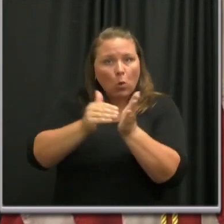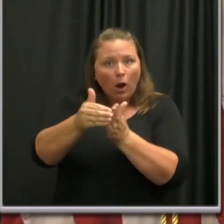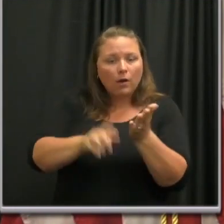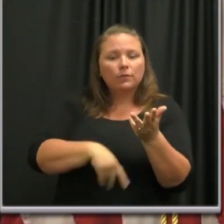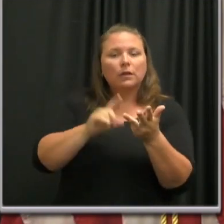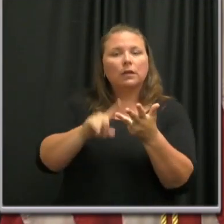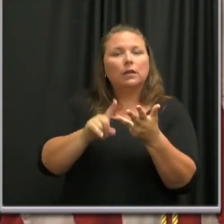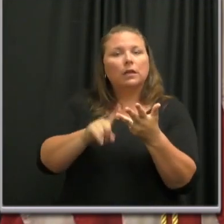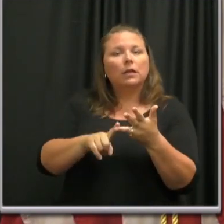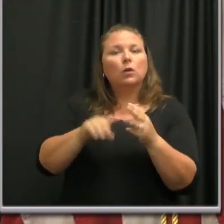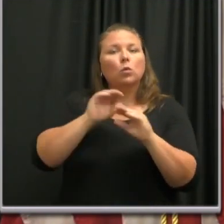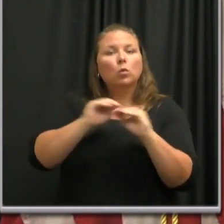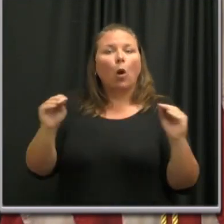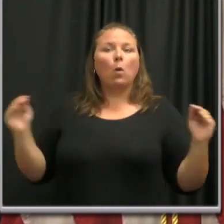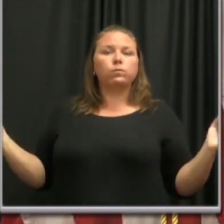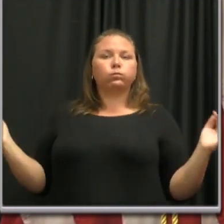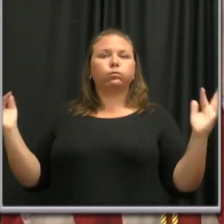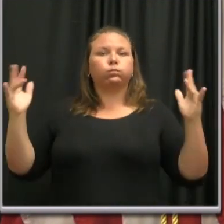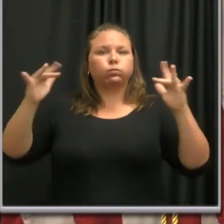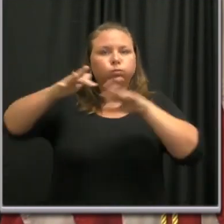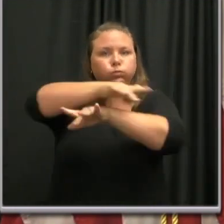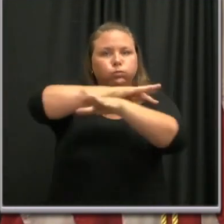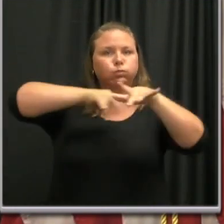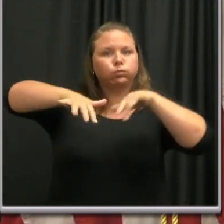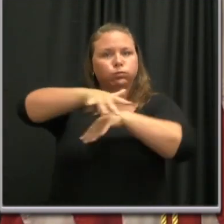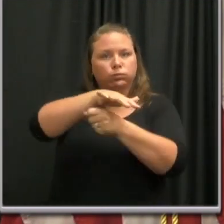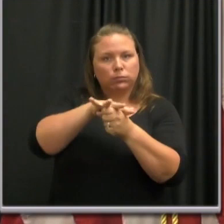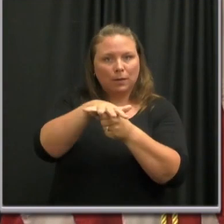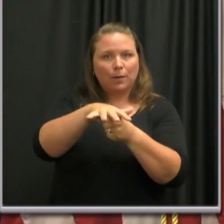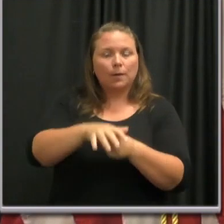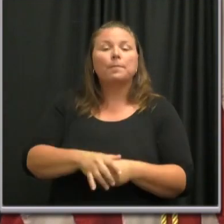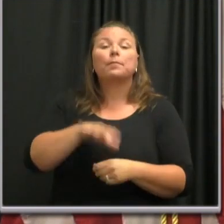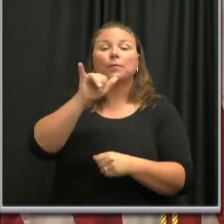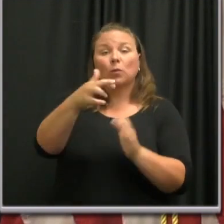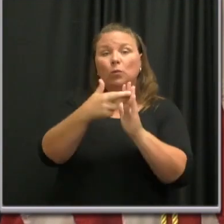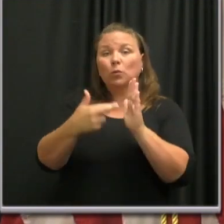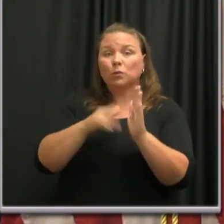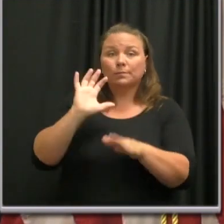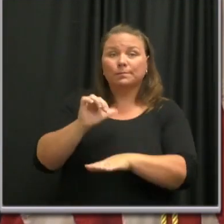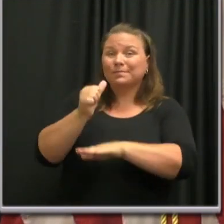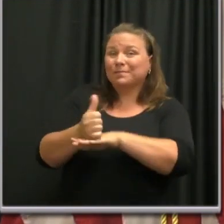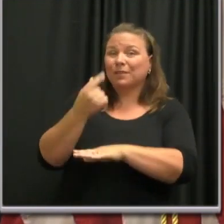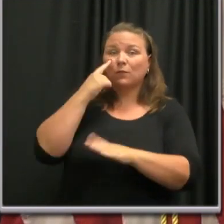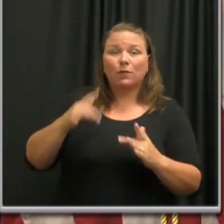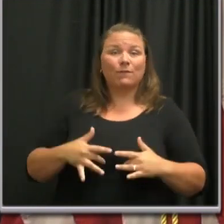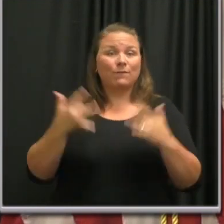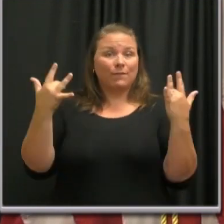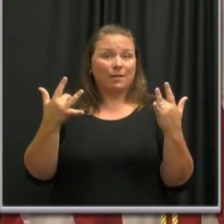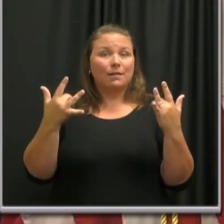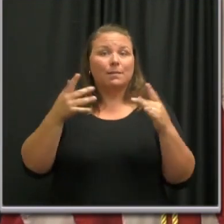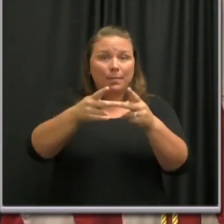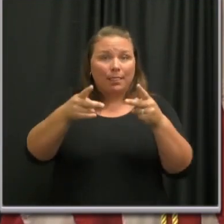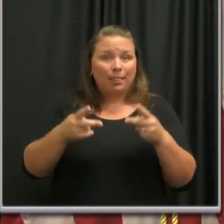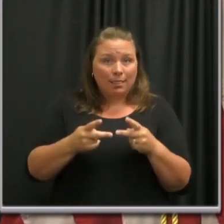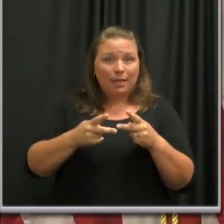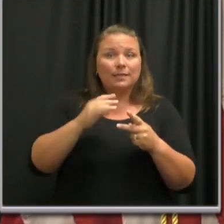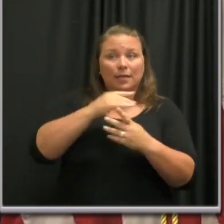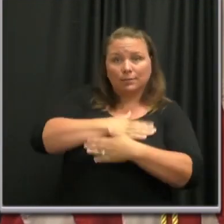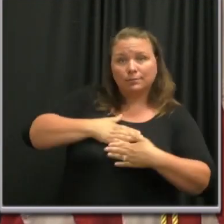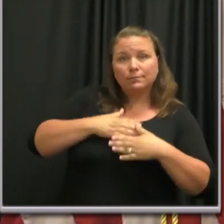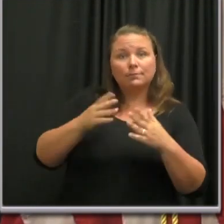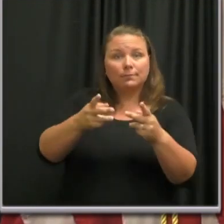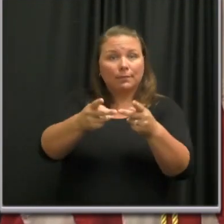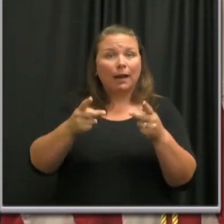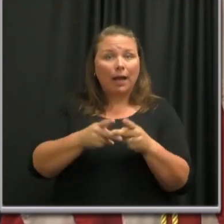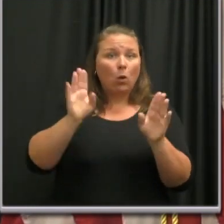restriction on congregational areas. These protocols are also in place for event venues and entertainment venues opening in Phase